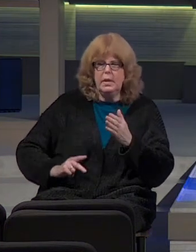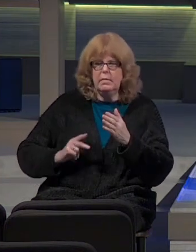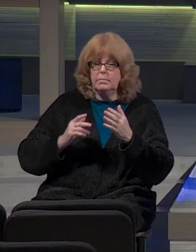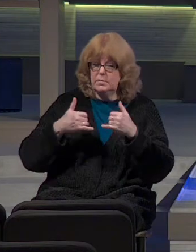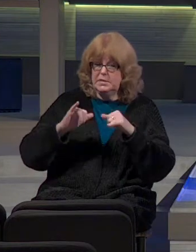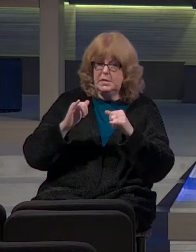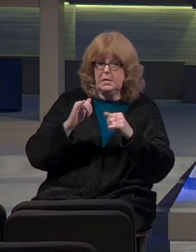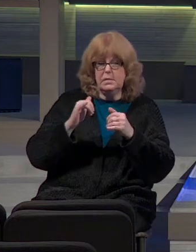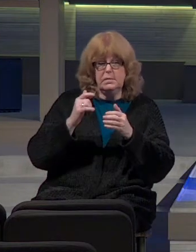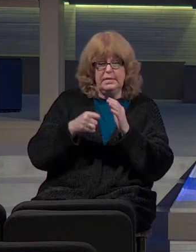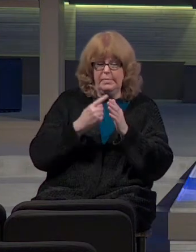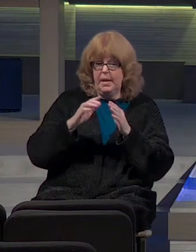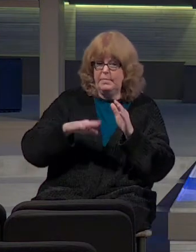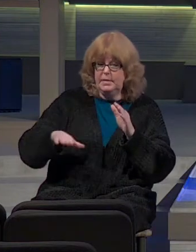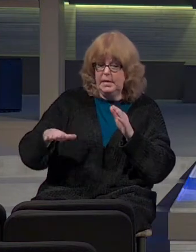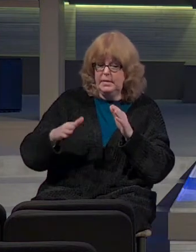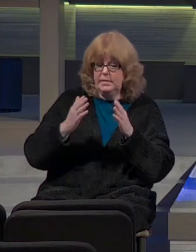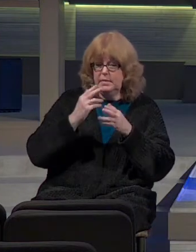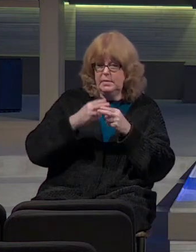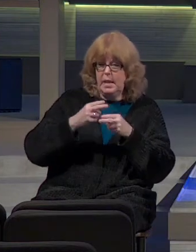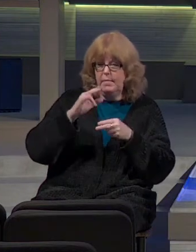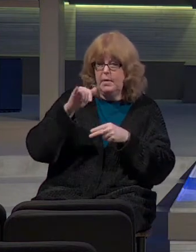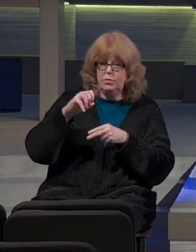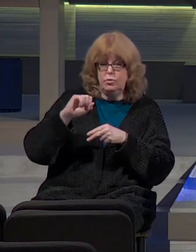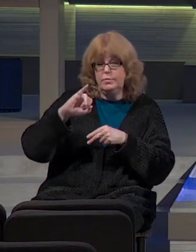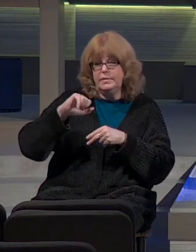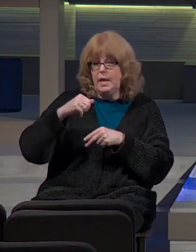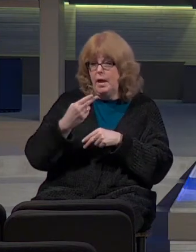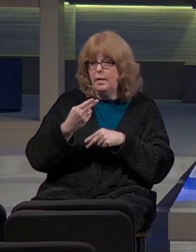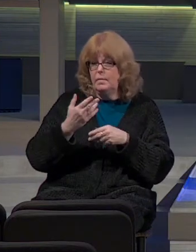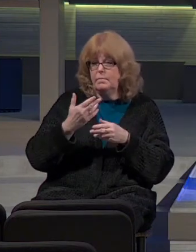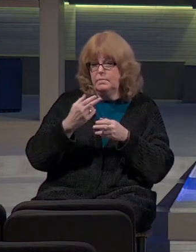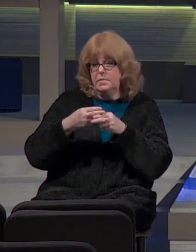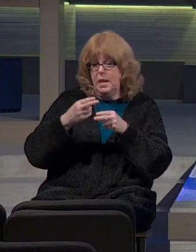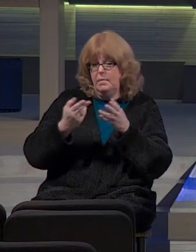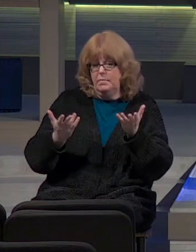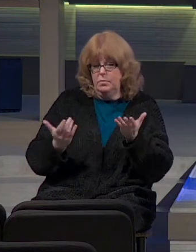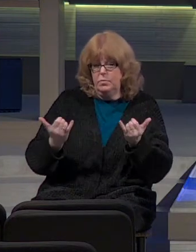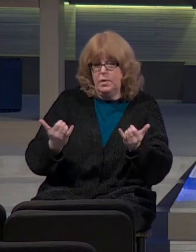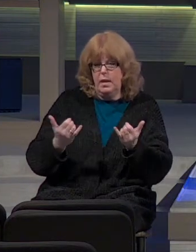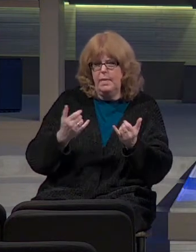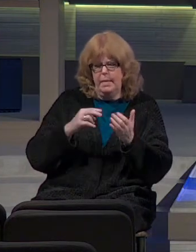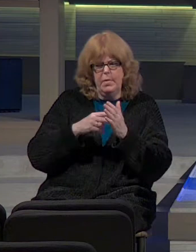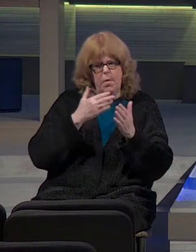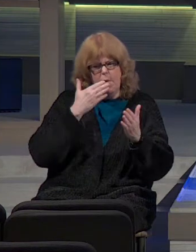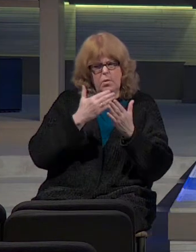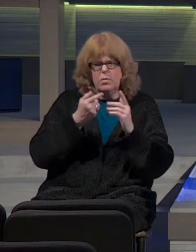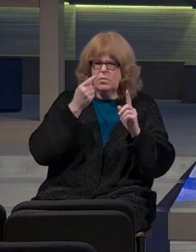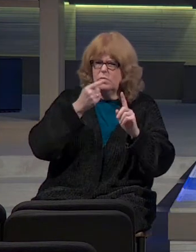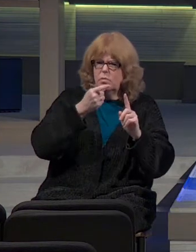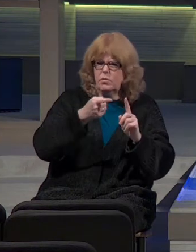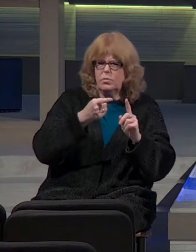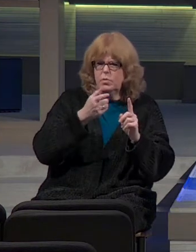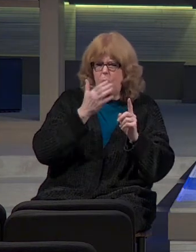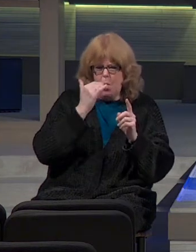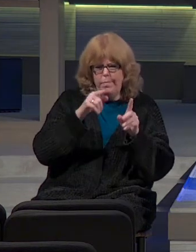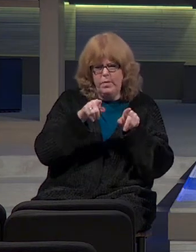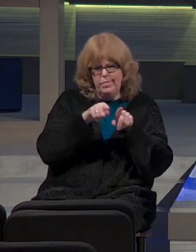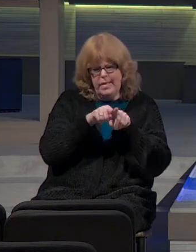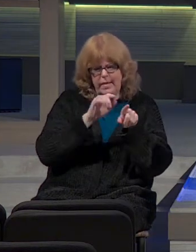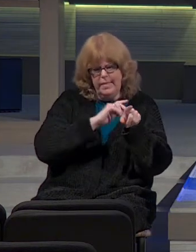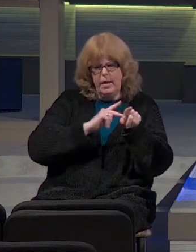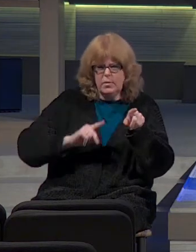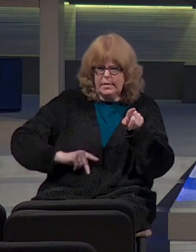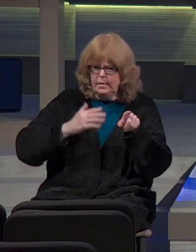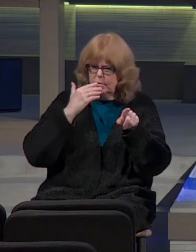still name some children within our community, Josiah, right? Because that is the measure of the statue we would hope that he would, you know, that child